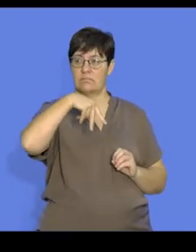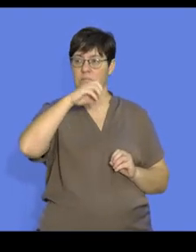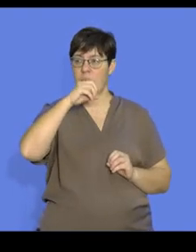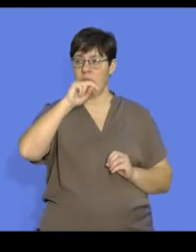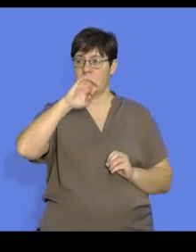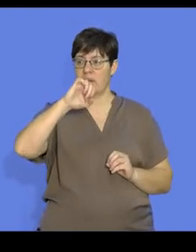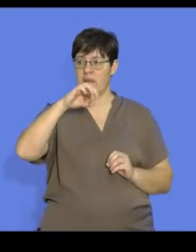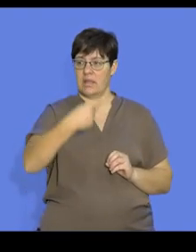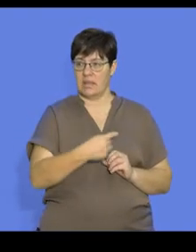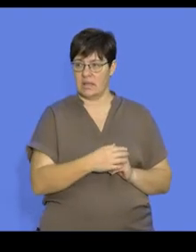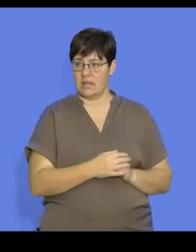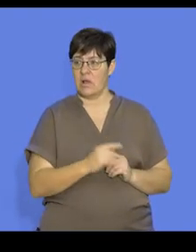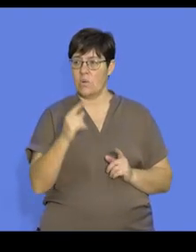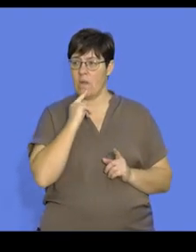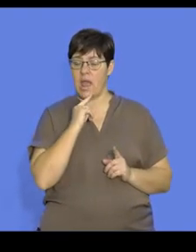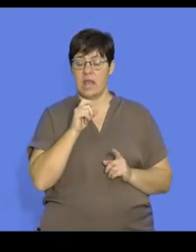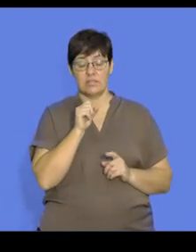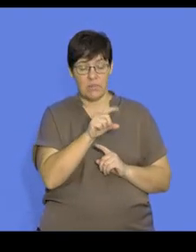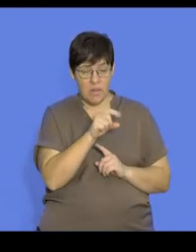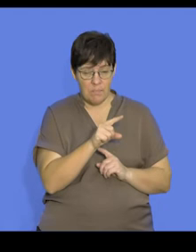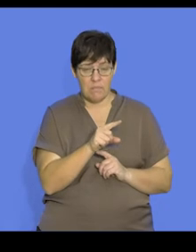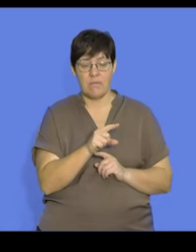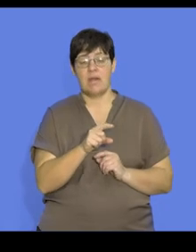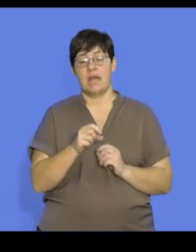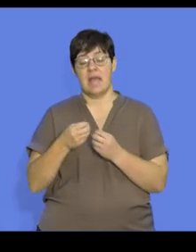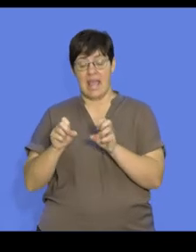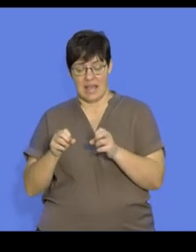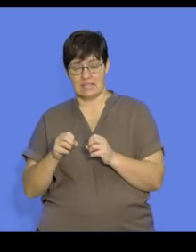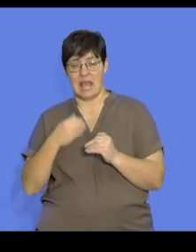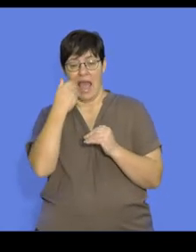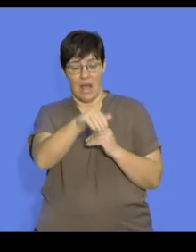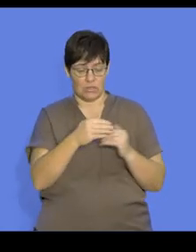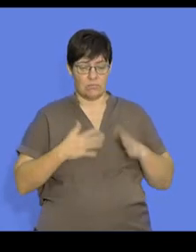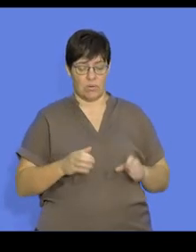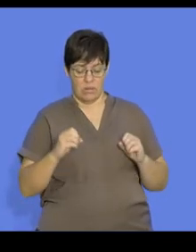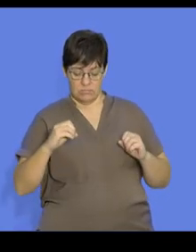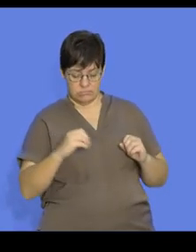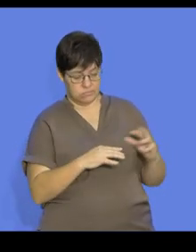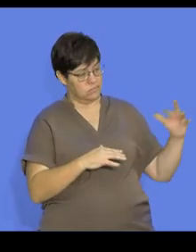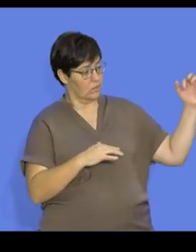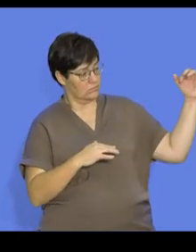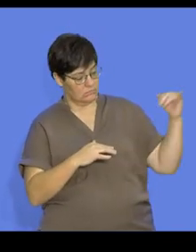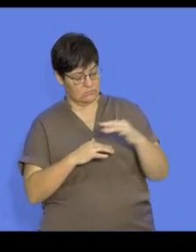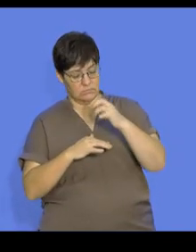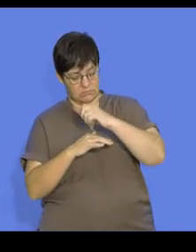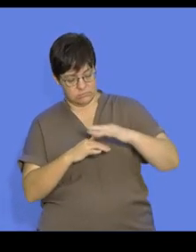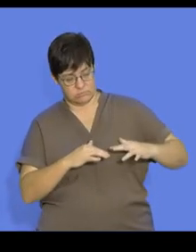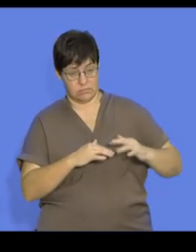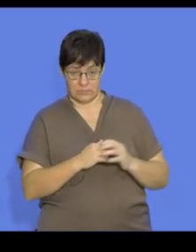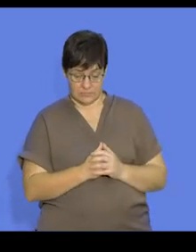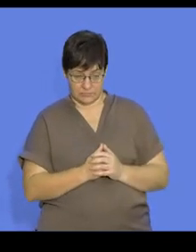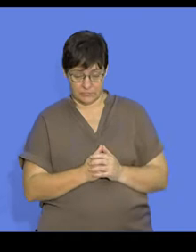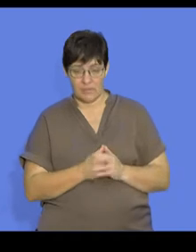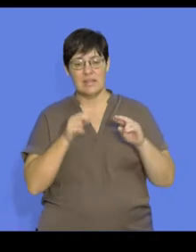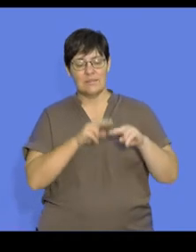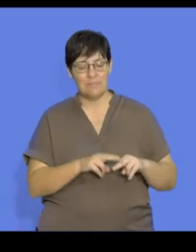is a process where the sperms and eggs are released externally. And it depends on the current and the environment